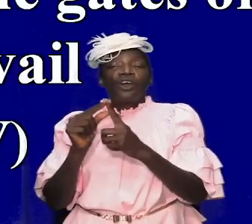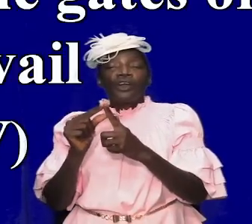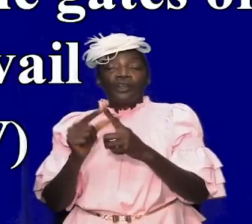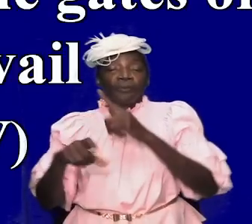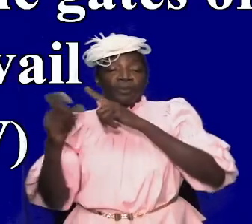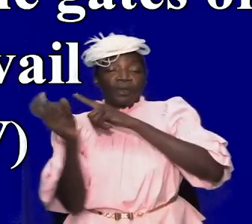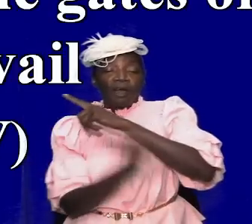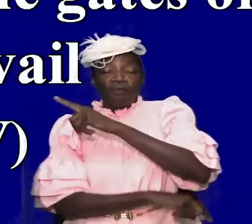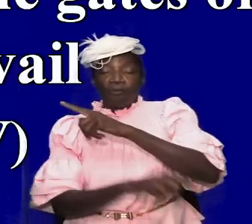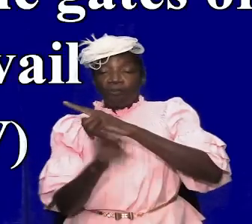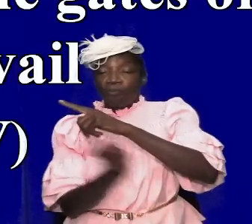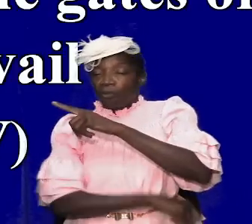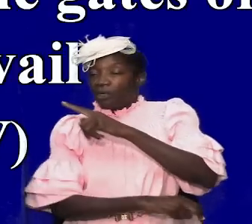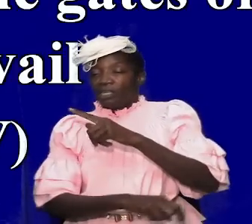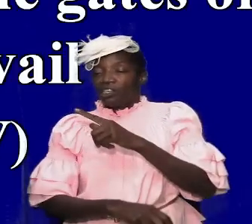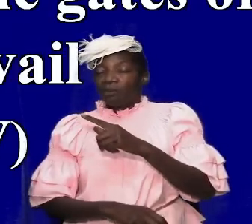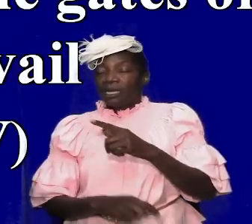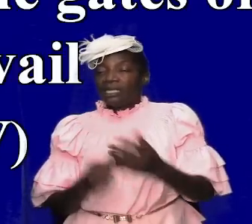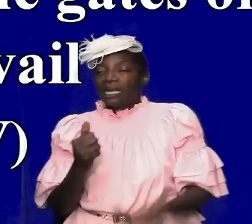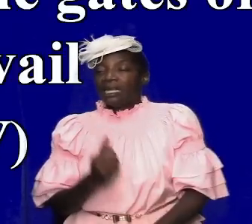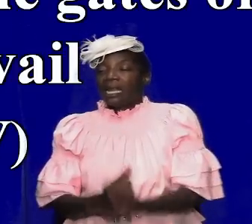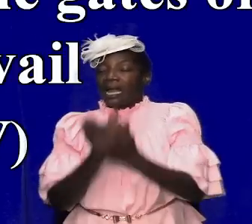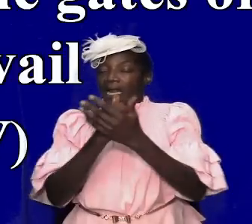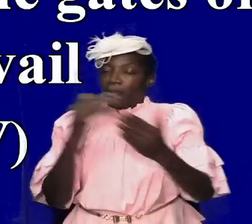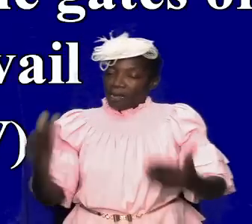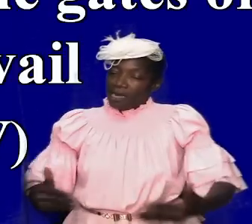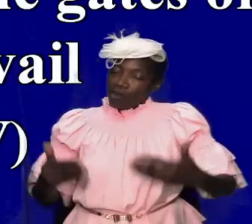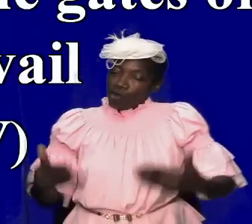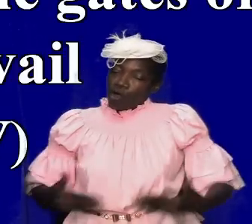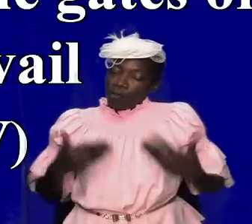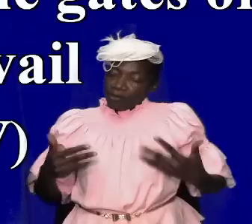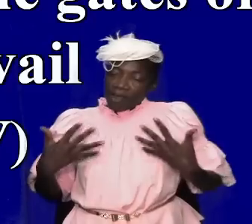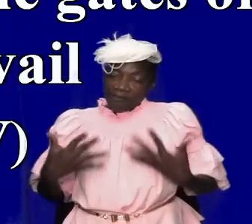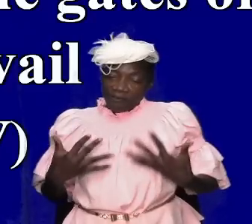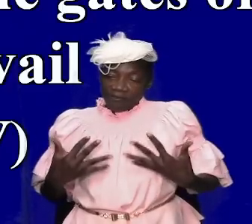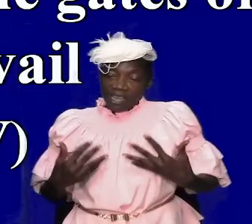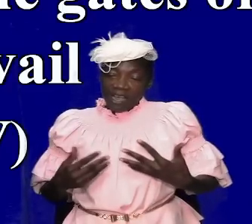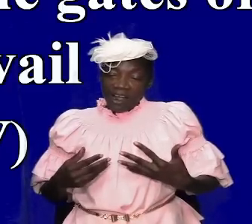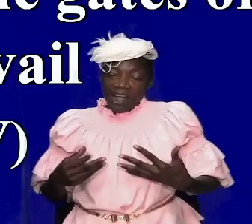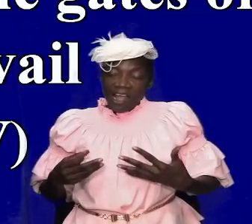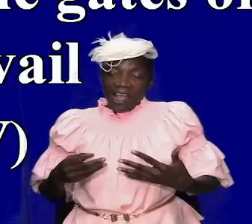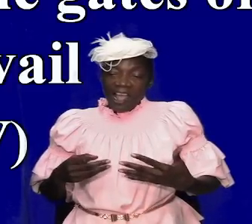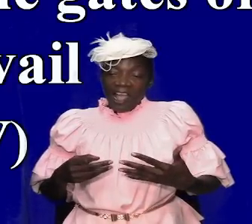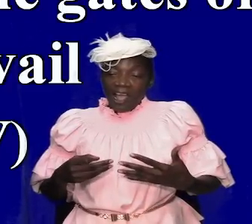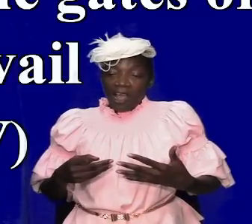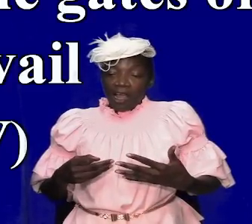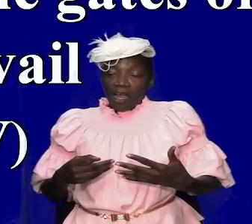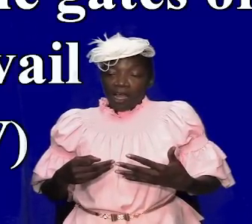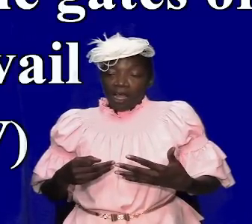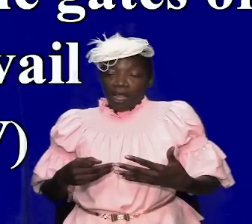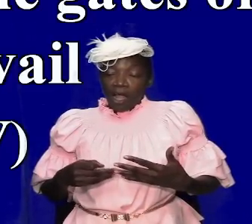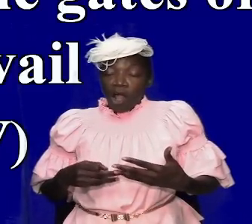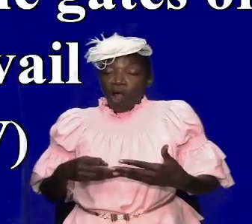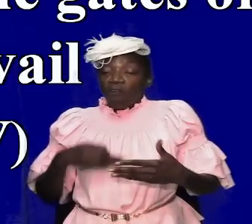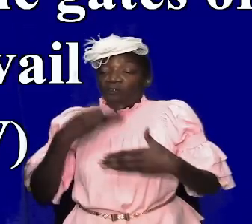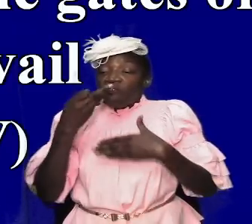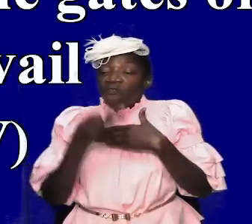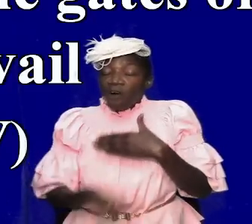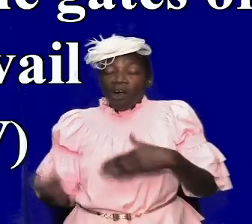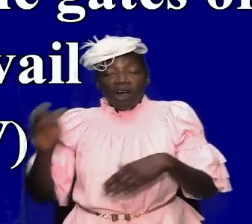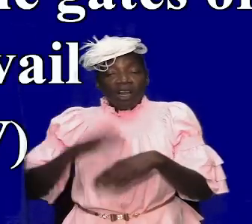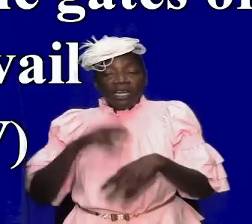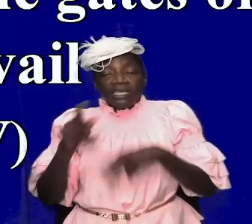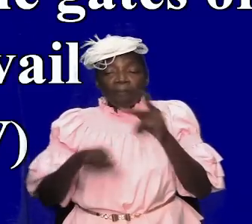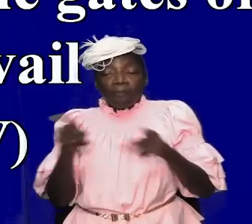and advice and encouragement fear fell upon the people it's not that they feared paul but they feared